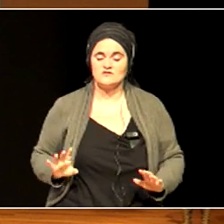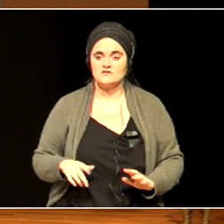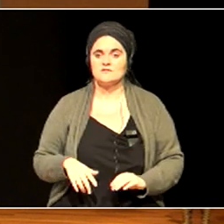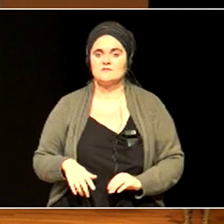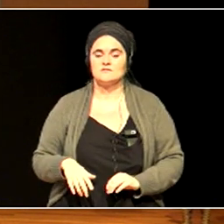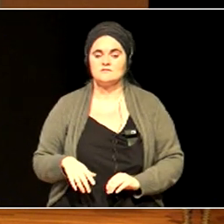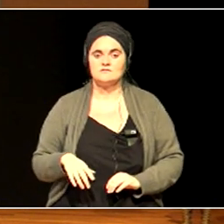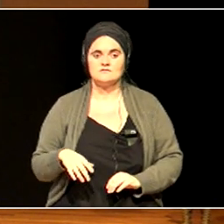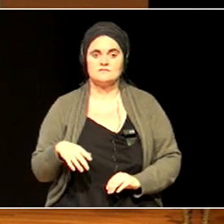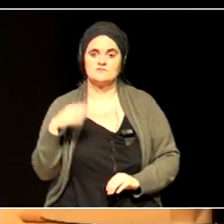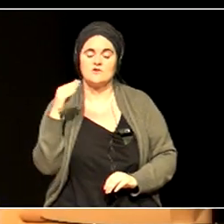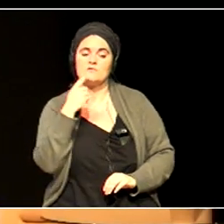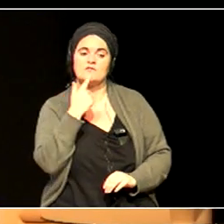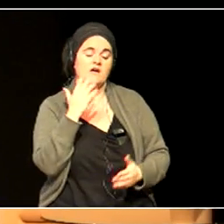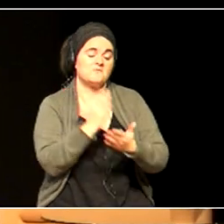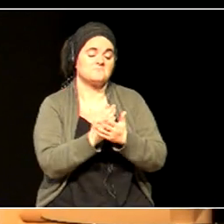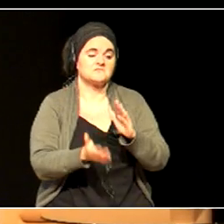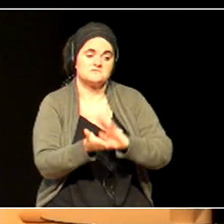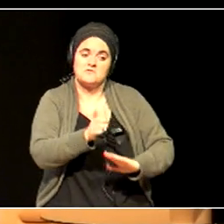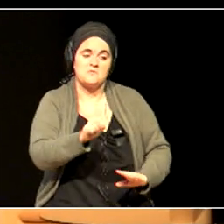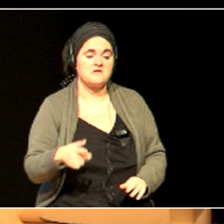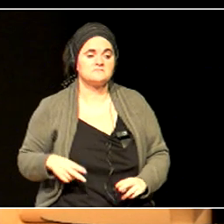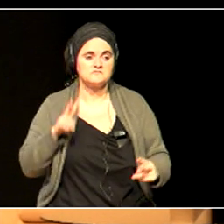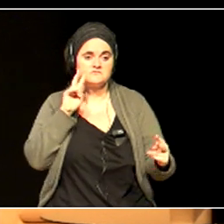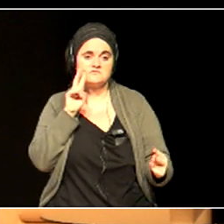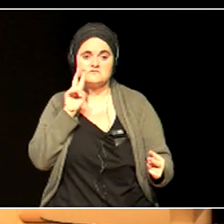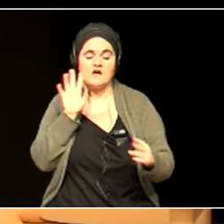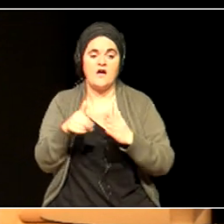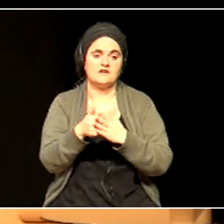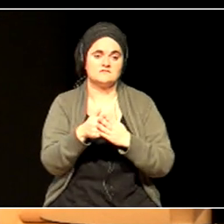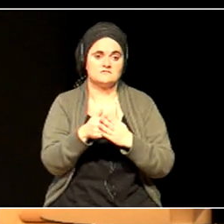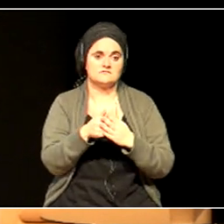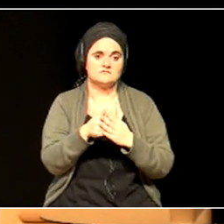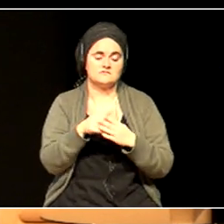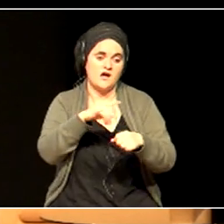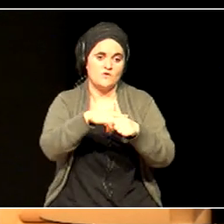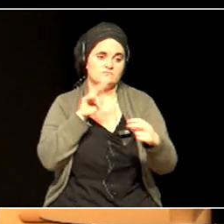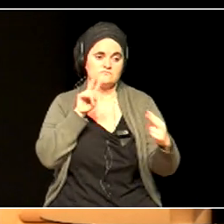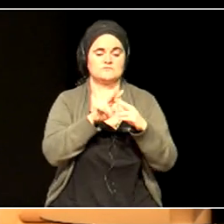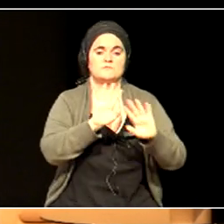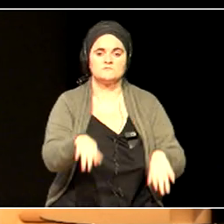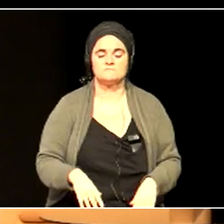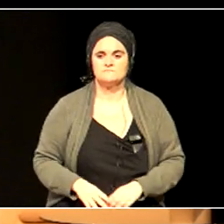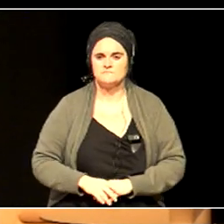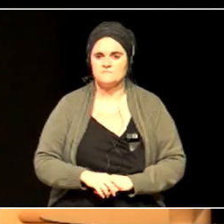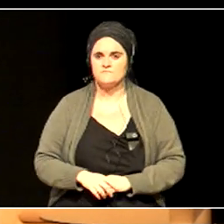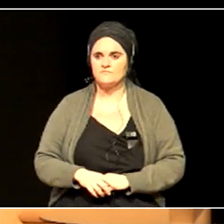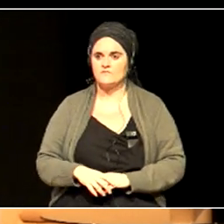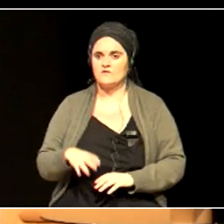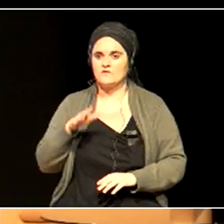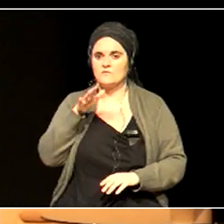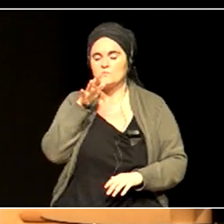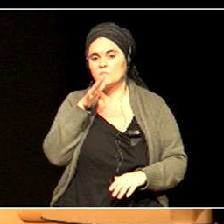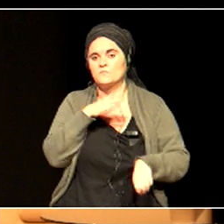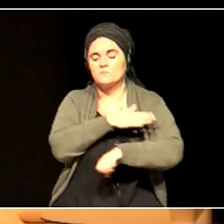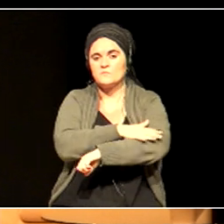to the children, you're missing valuable lessons. This is really a bad thing to do. And the